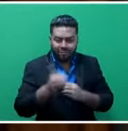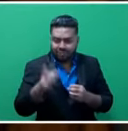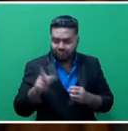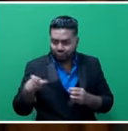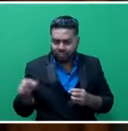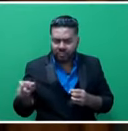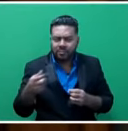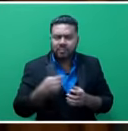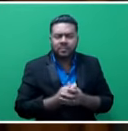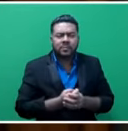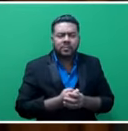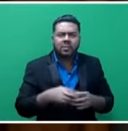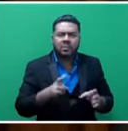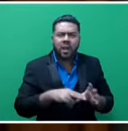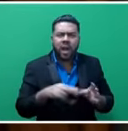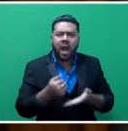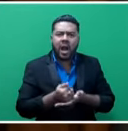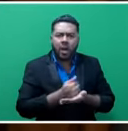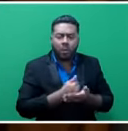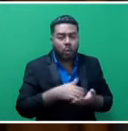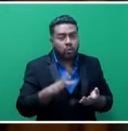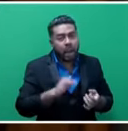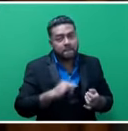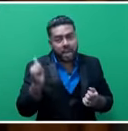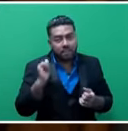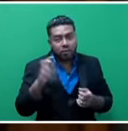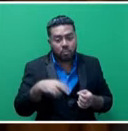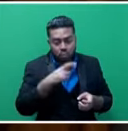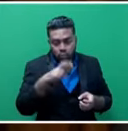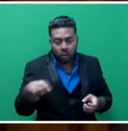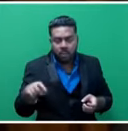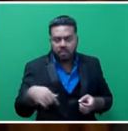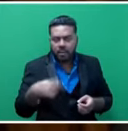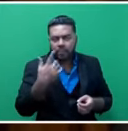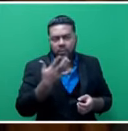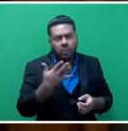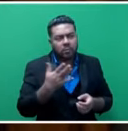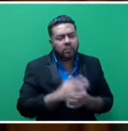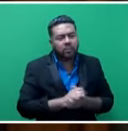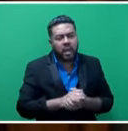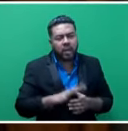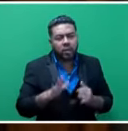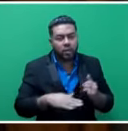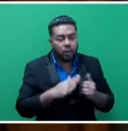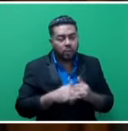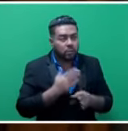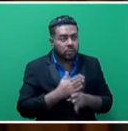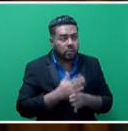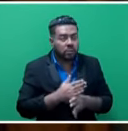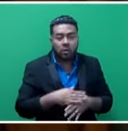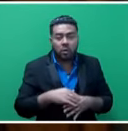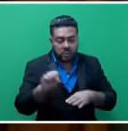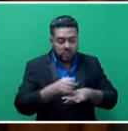retire the accountable advance immediately after official tour and within seven days from end of official work program. For any sea passage and